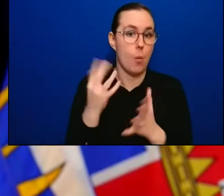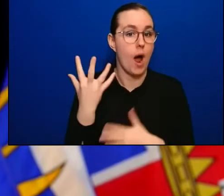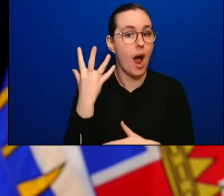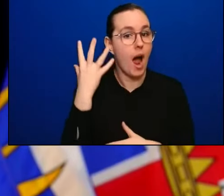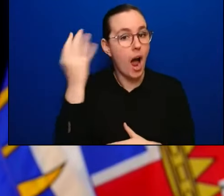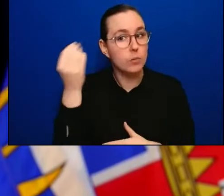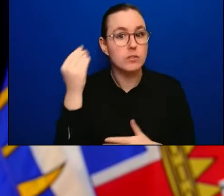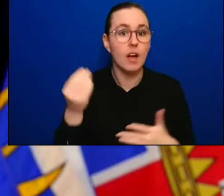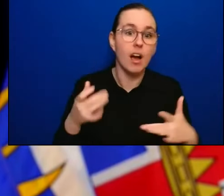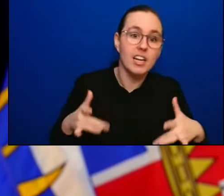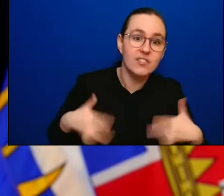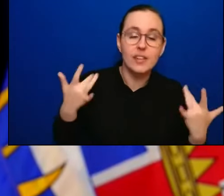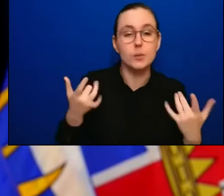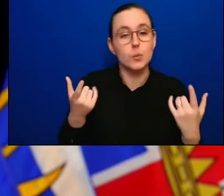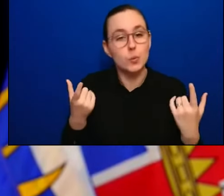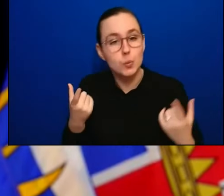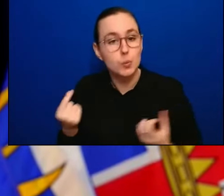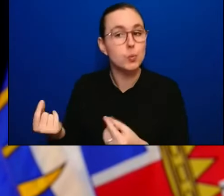Moira, do have a follow-up?